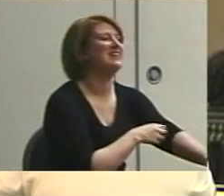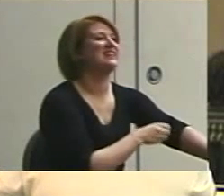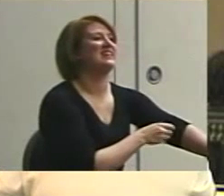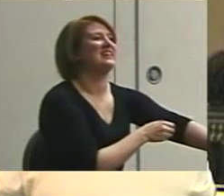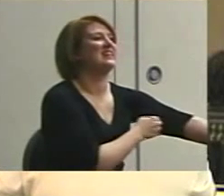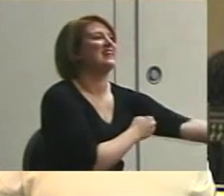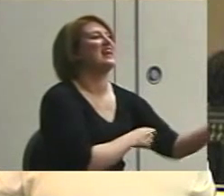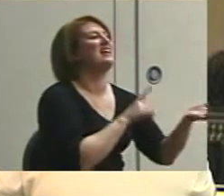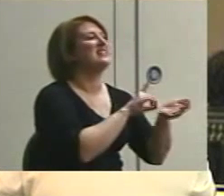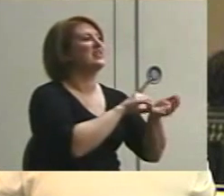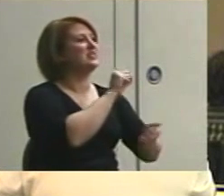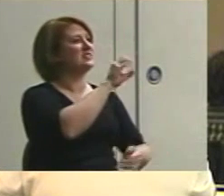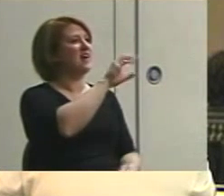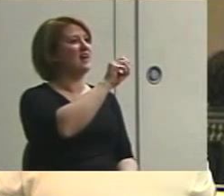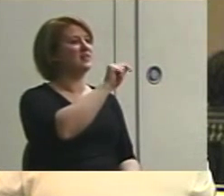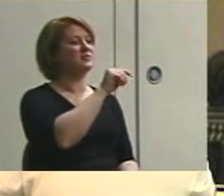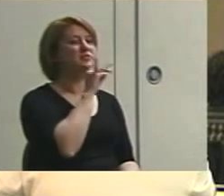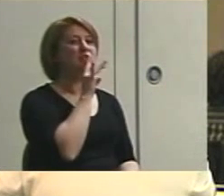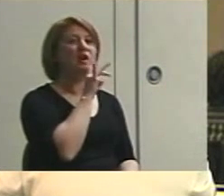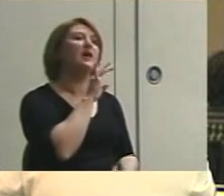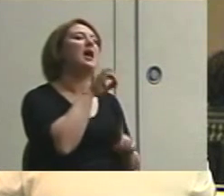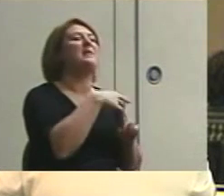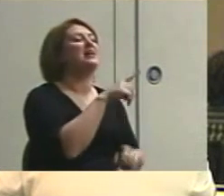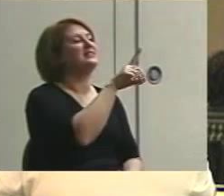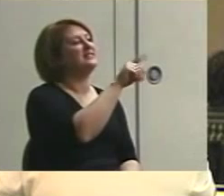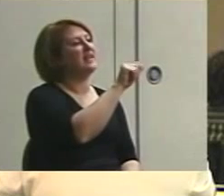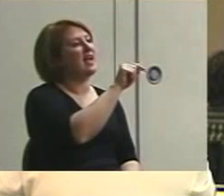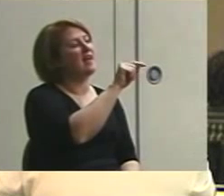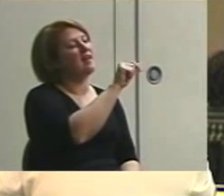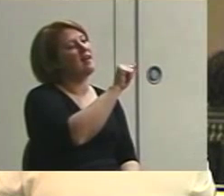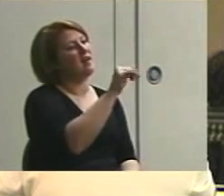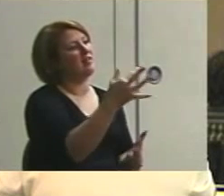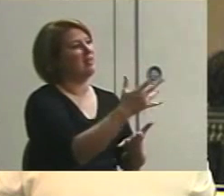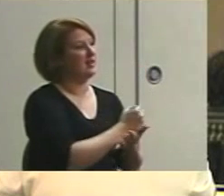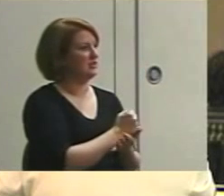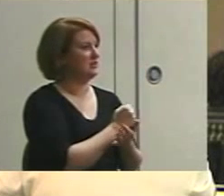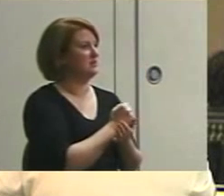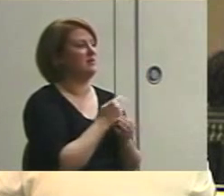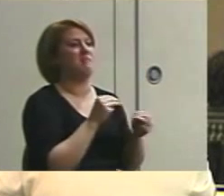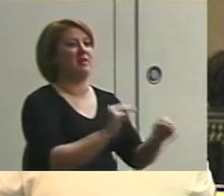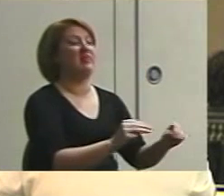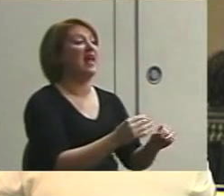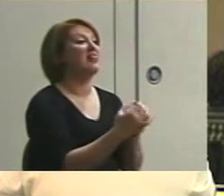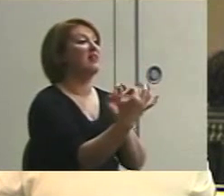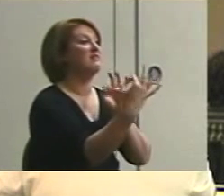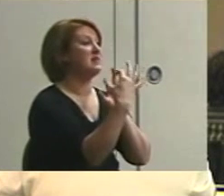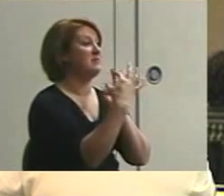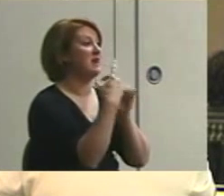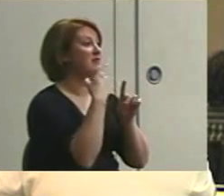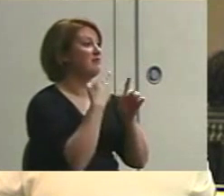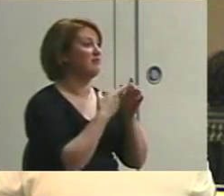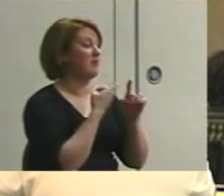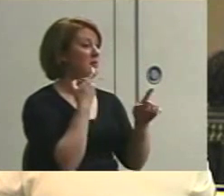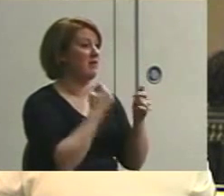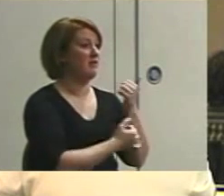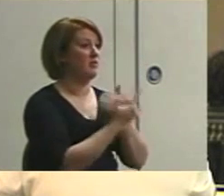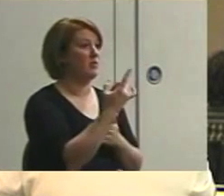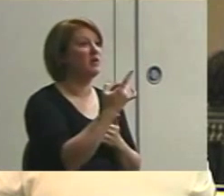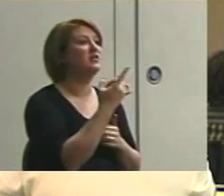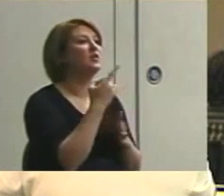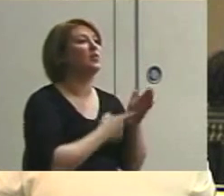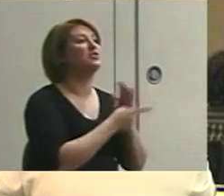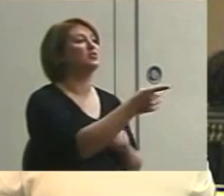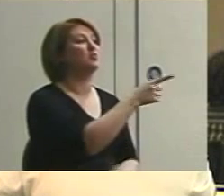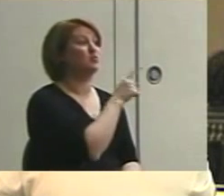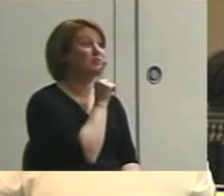Dr. Scott's going to be talking to us about data collection methods, and then the feedback that we were getting from everybody was, what you'd